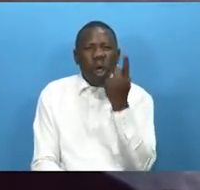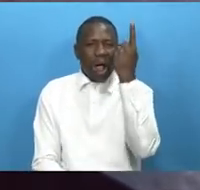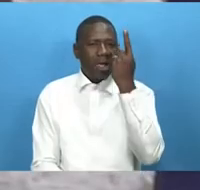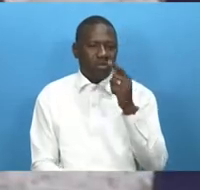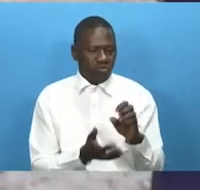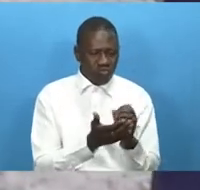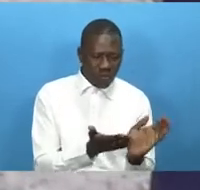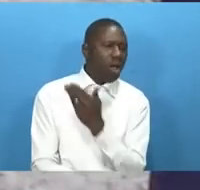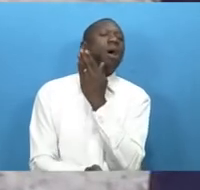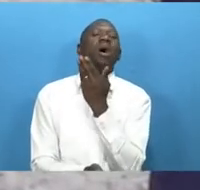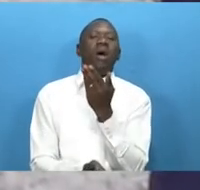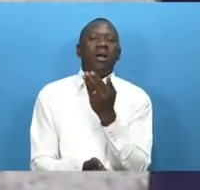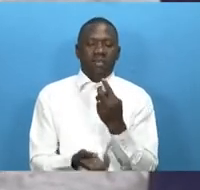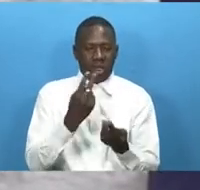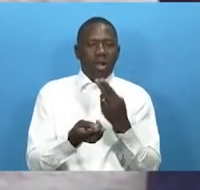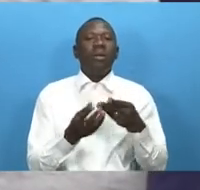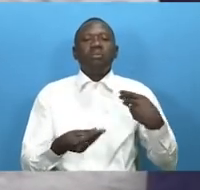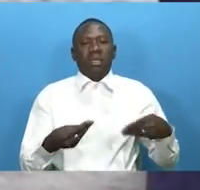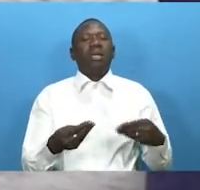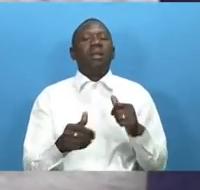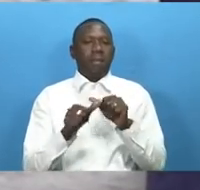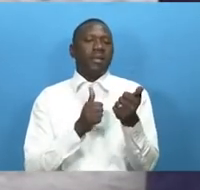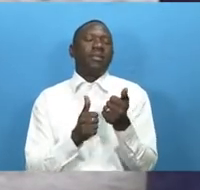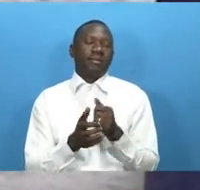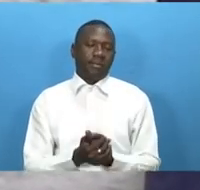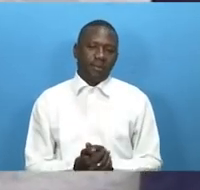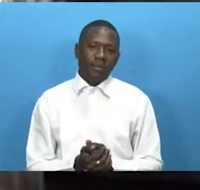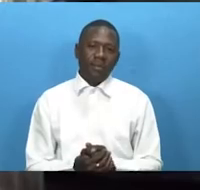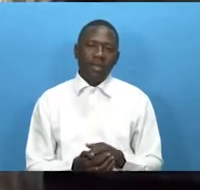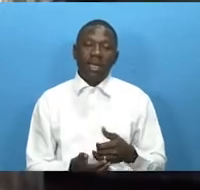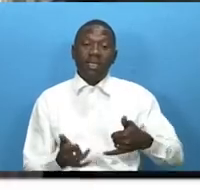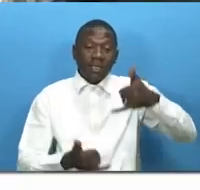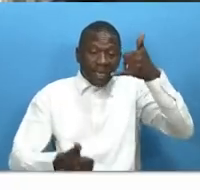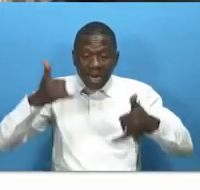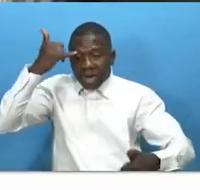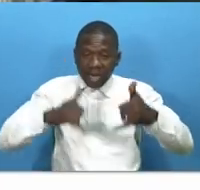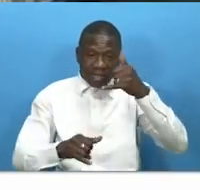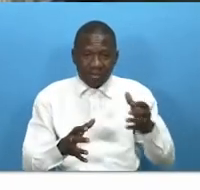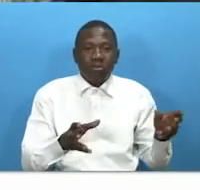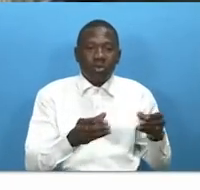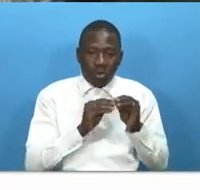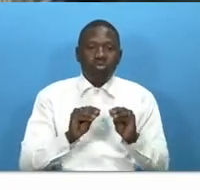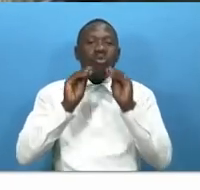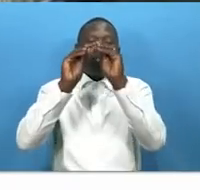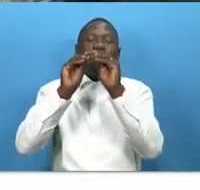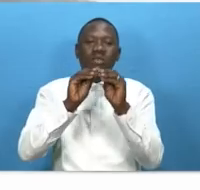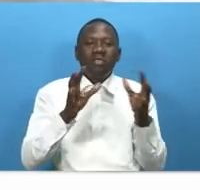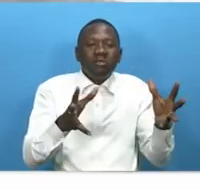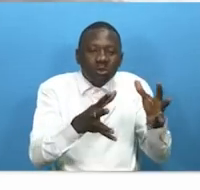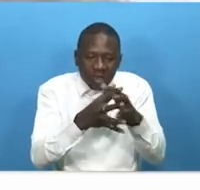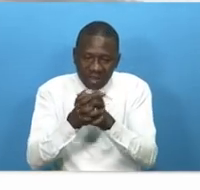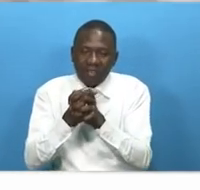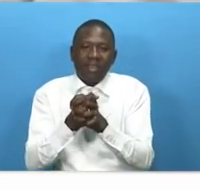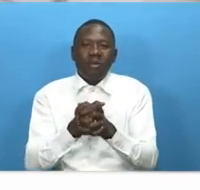drinking attire can promote socializing stimulate conversation and maintain friendship because it takes a long